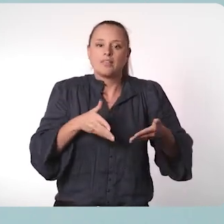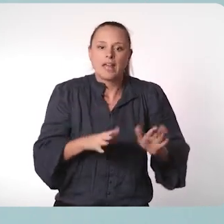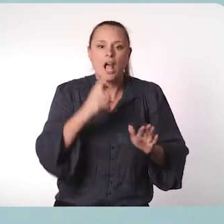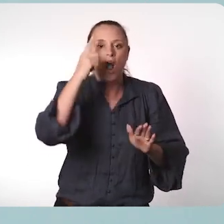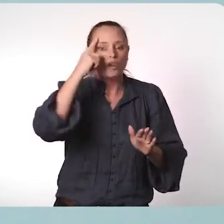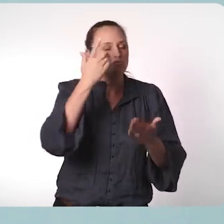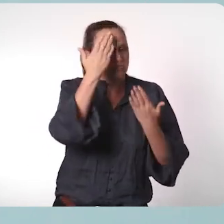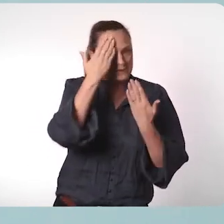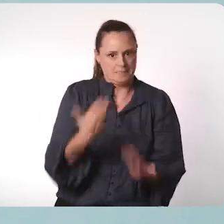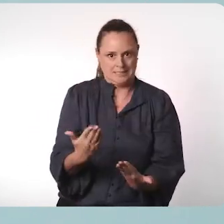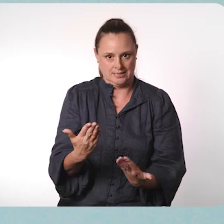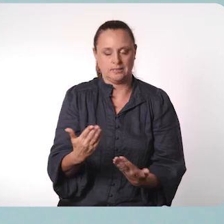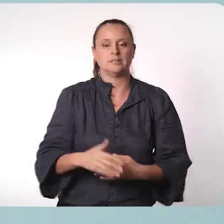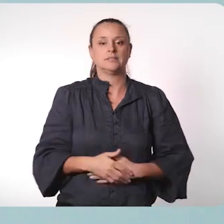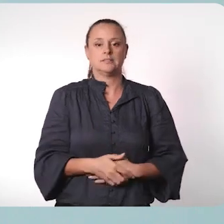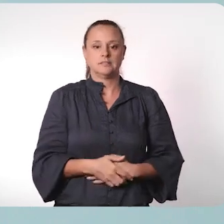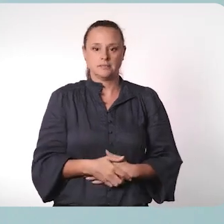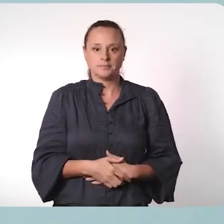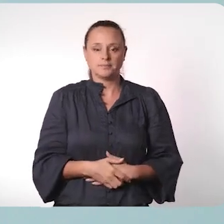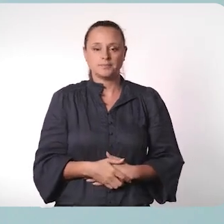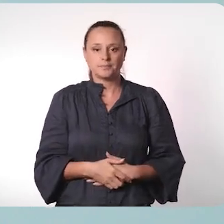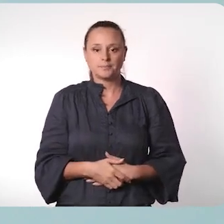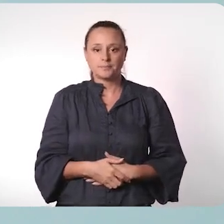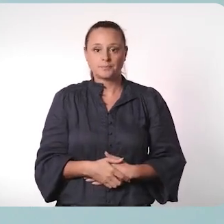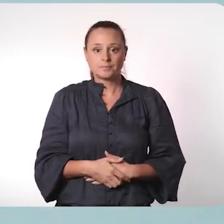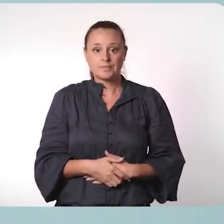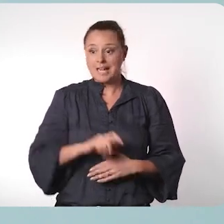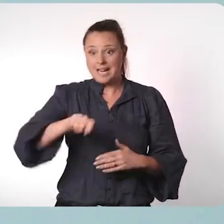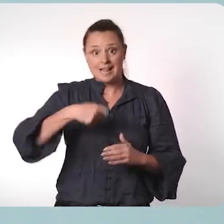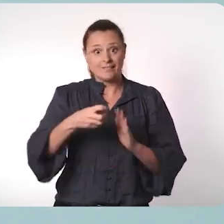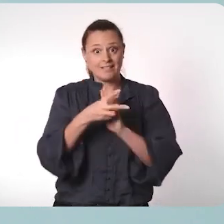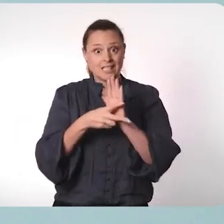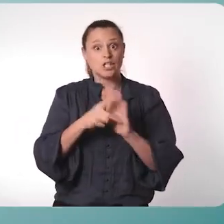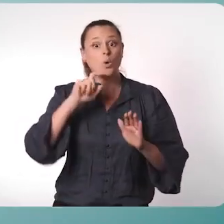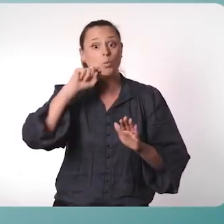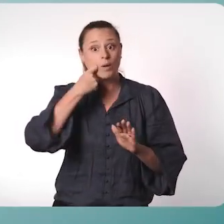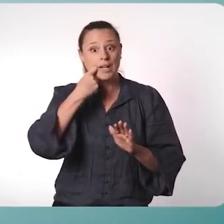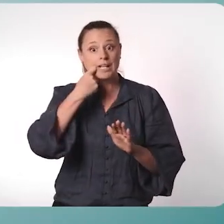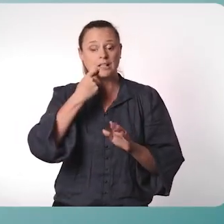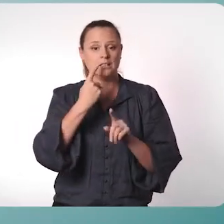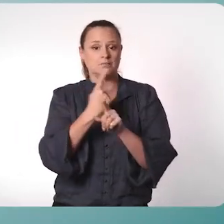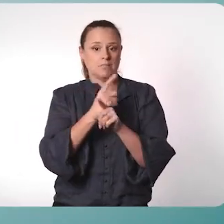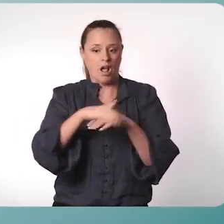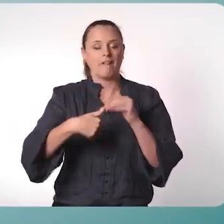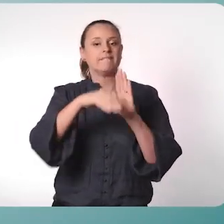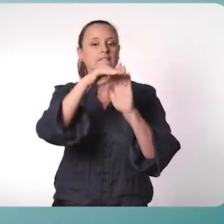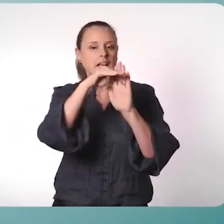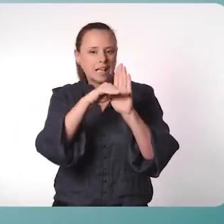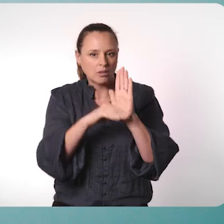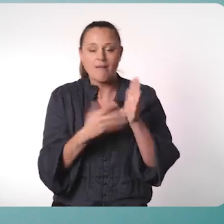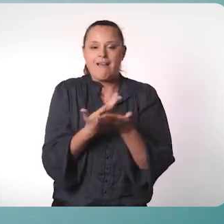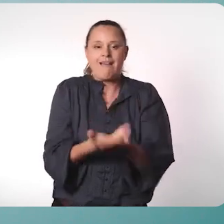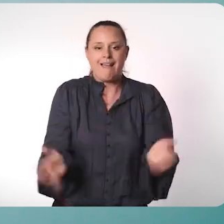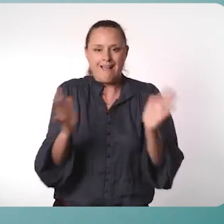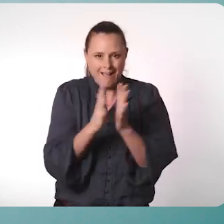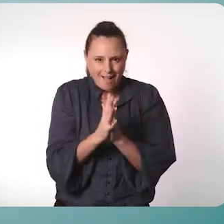Together, these actions can help us prevent violence against women and girls with disabilities. In the next video, we'll go over a